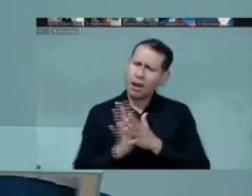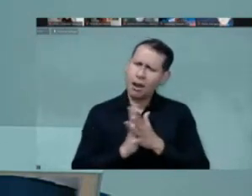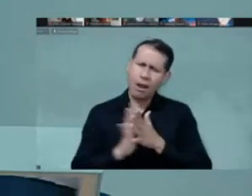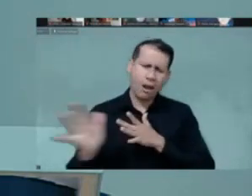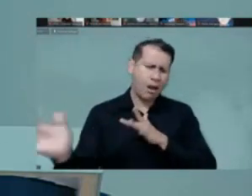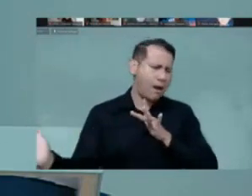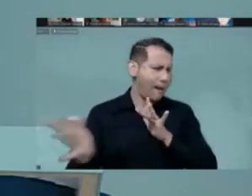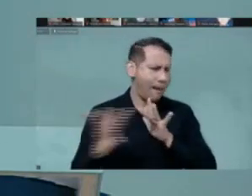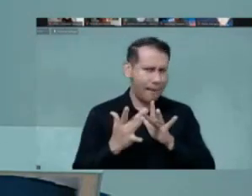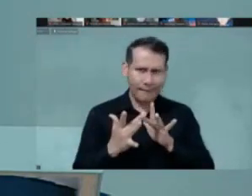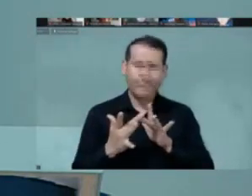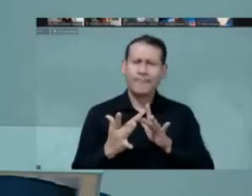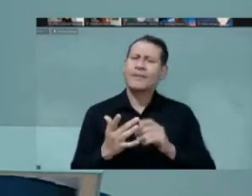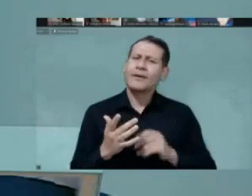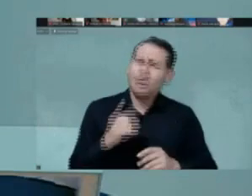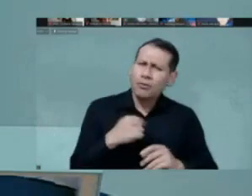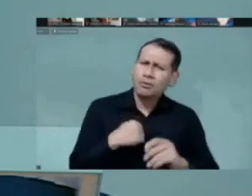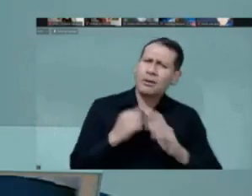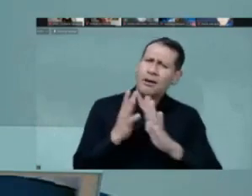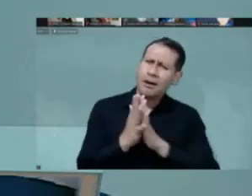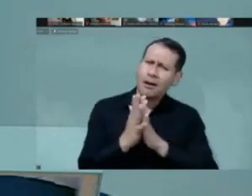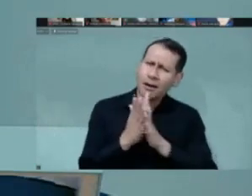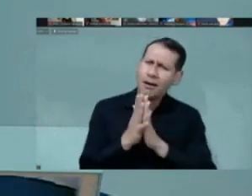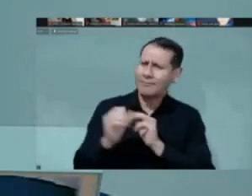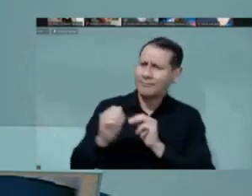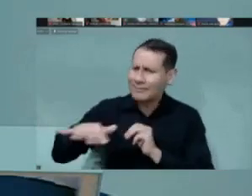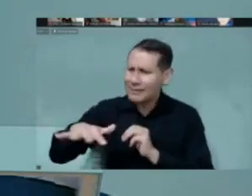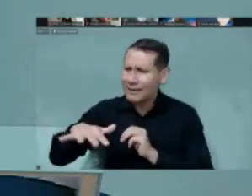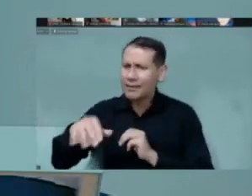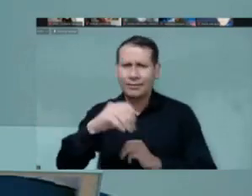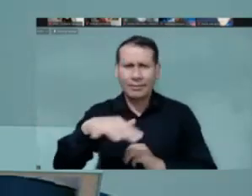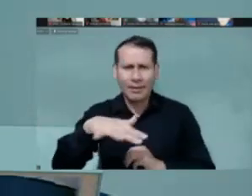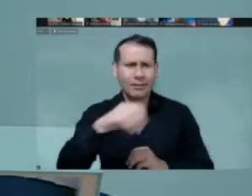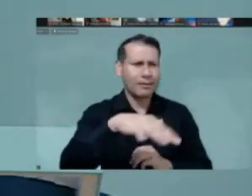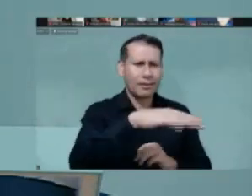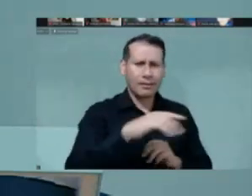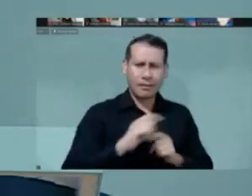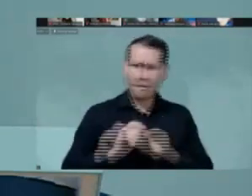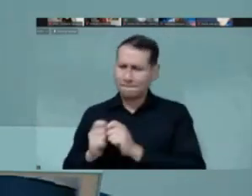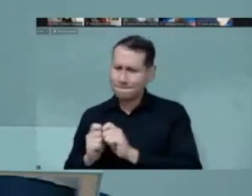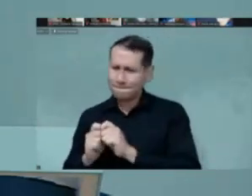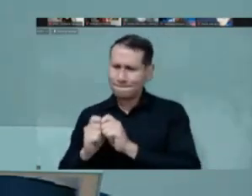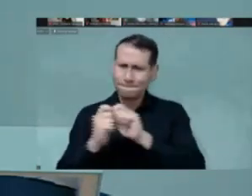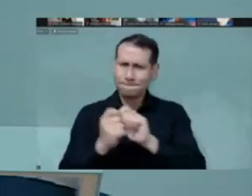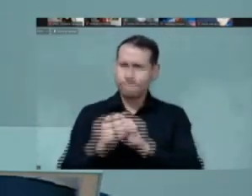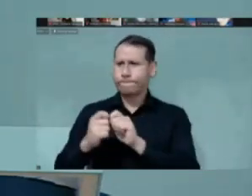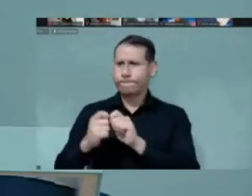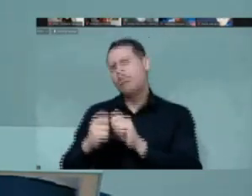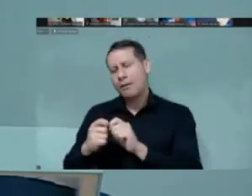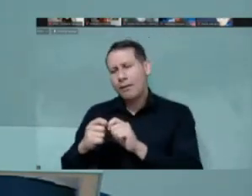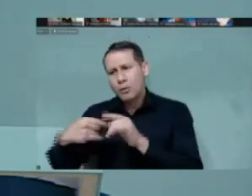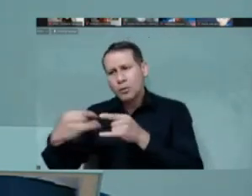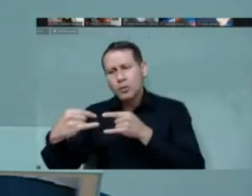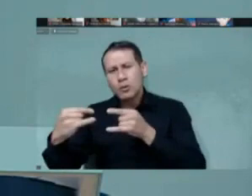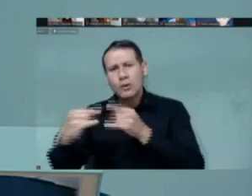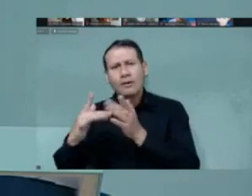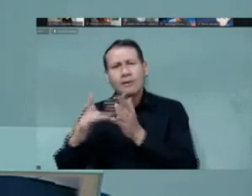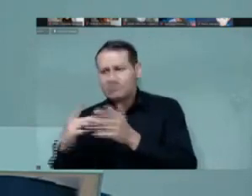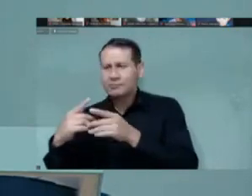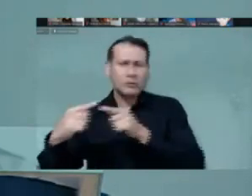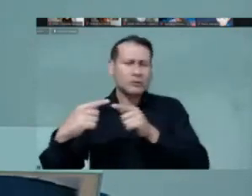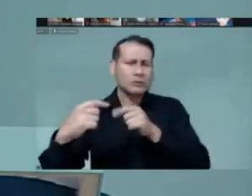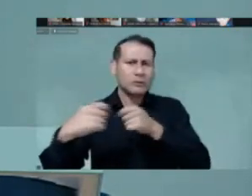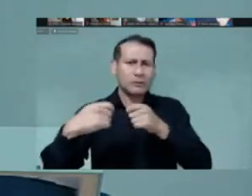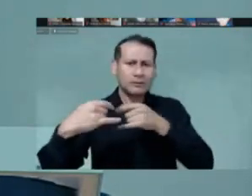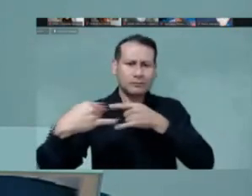that study of territory and digital transformation in the territories. We believe that conditions are different there, and